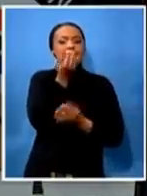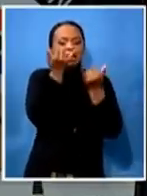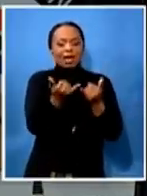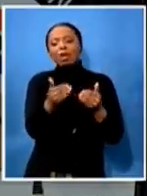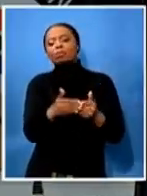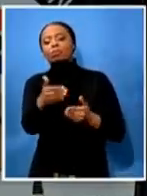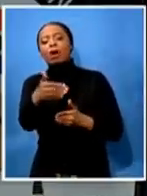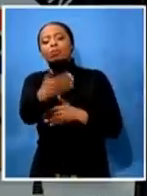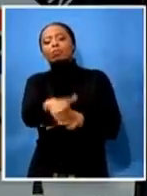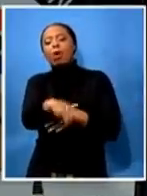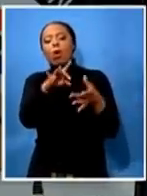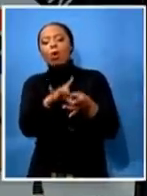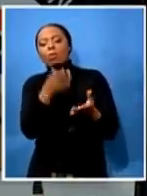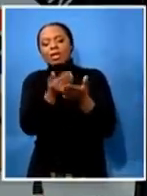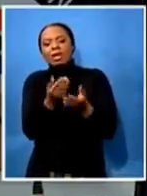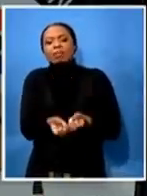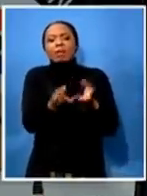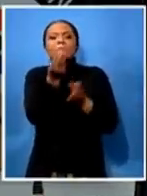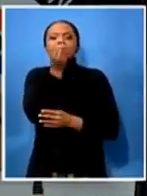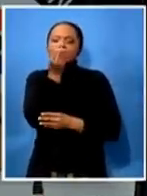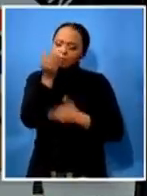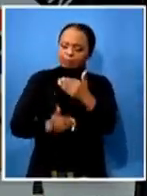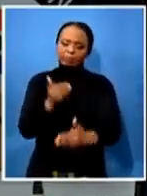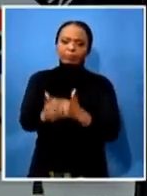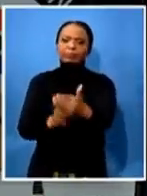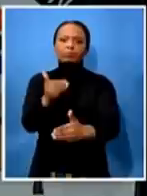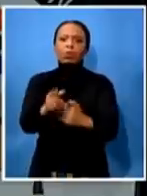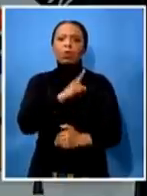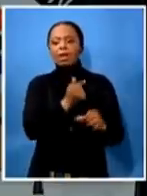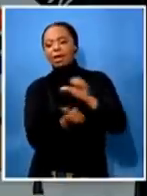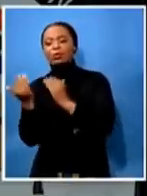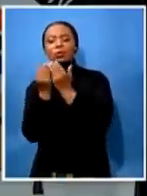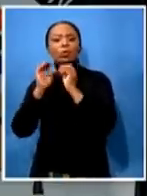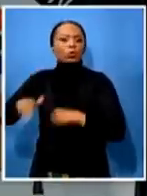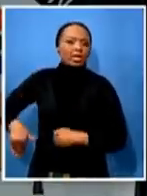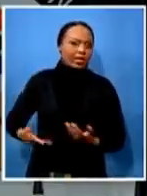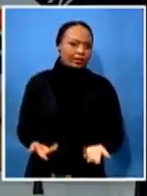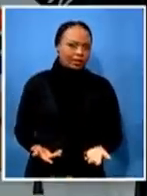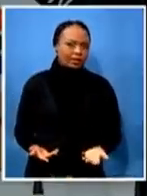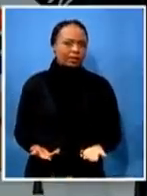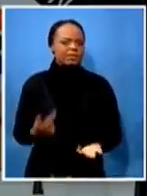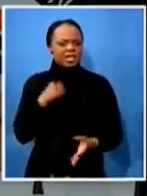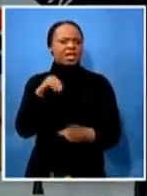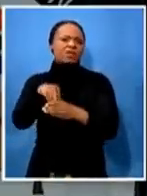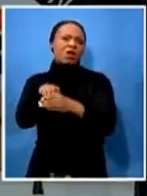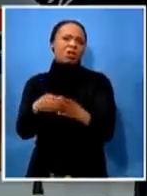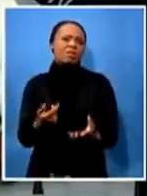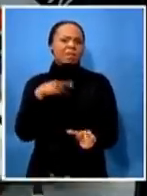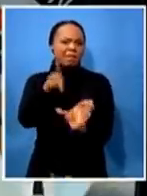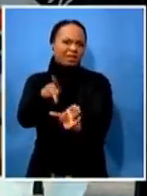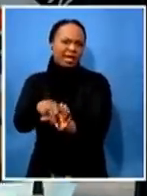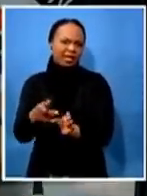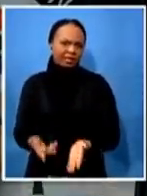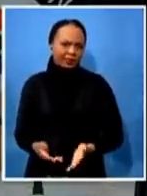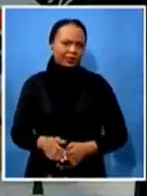schools that now that they have not gone back to school and also chair i can also indicate that not only has